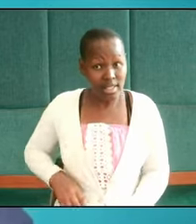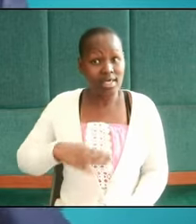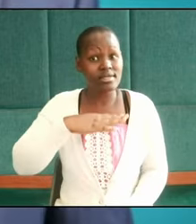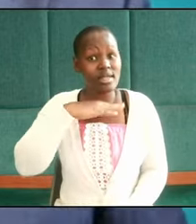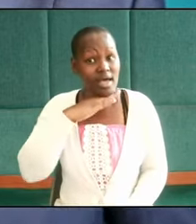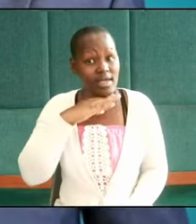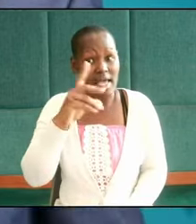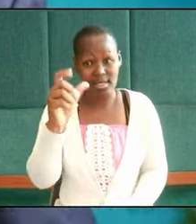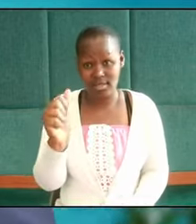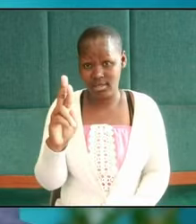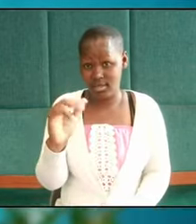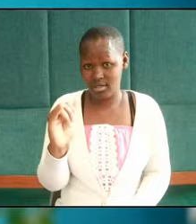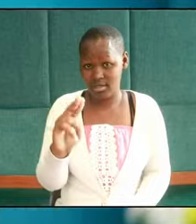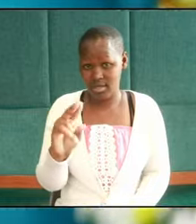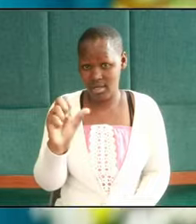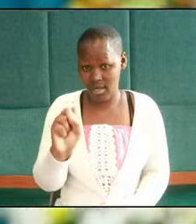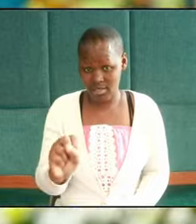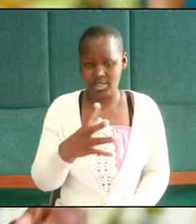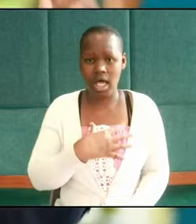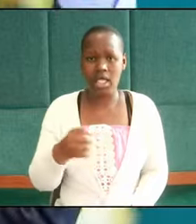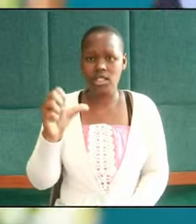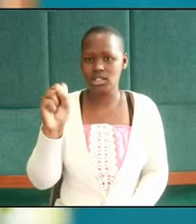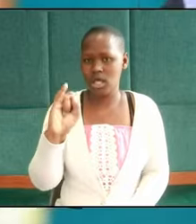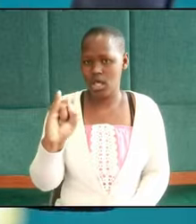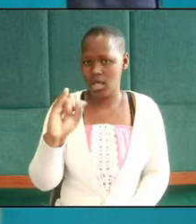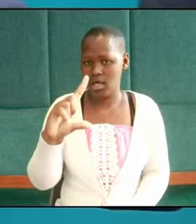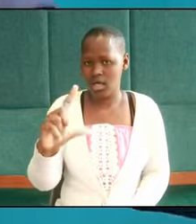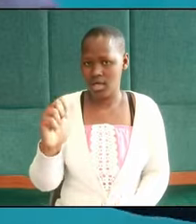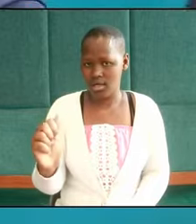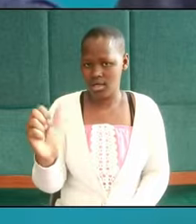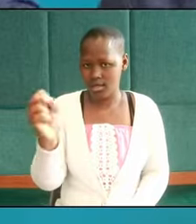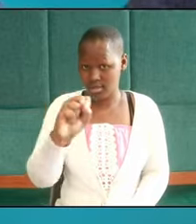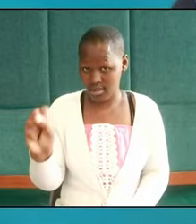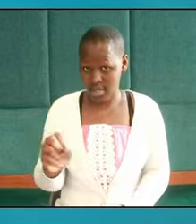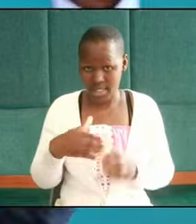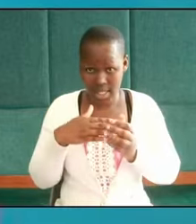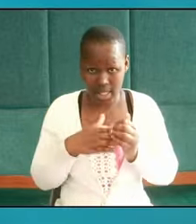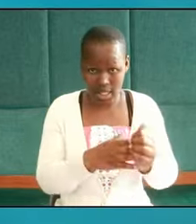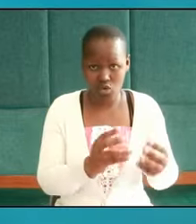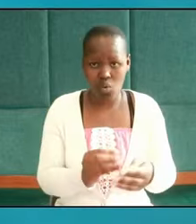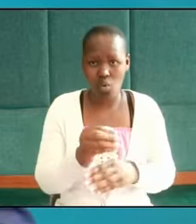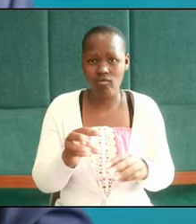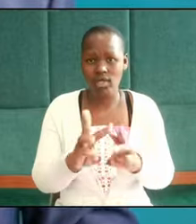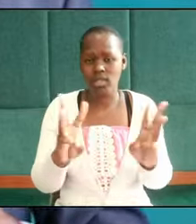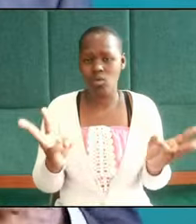and Cyrus ruled over the world